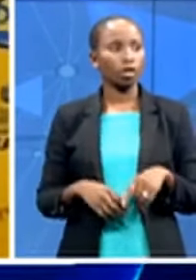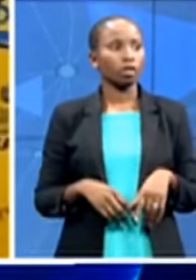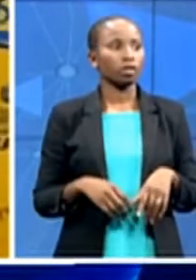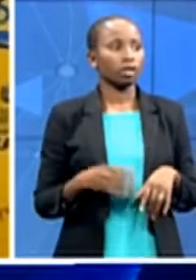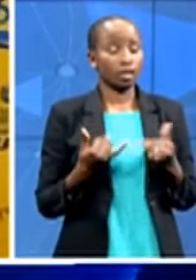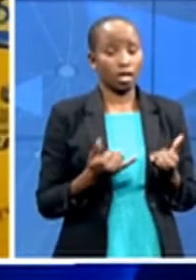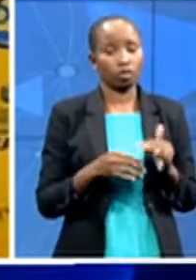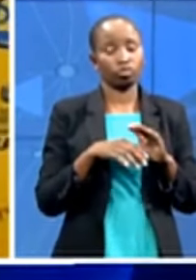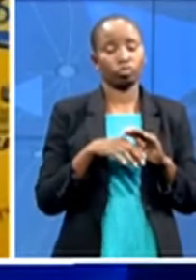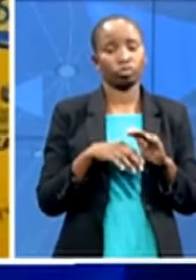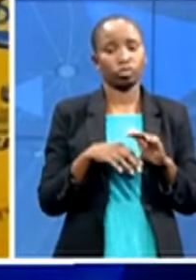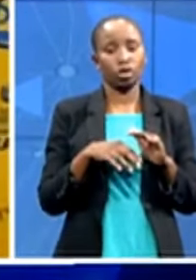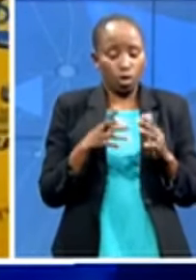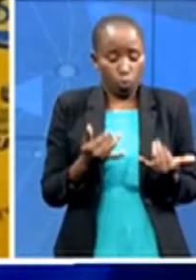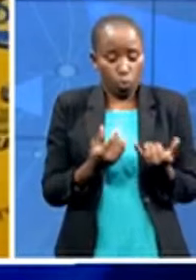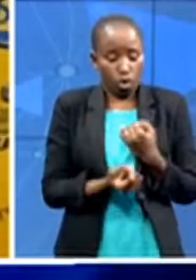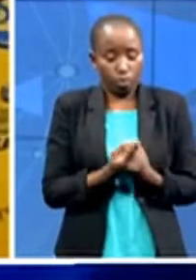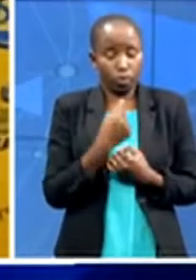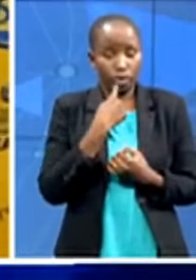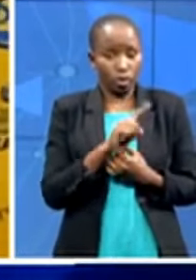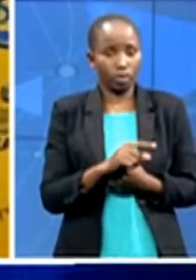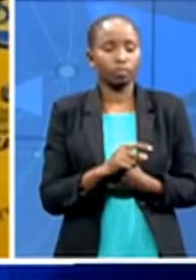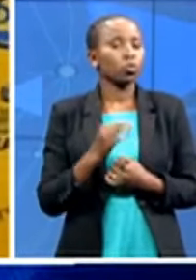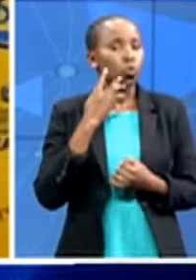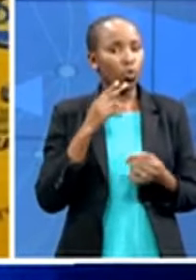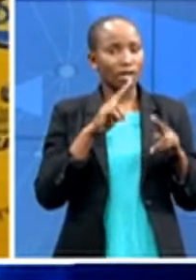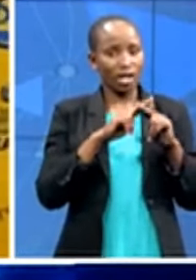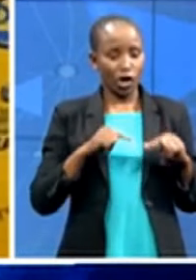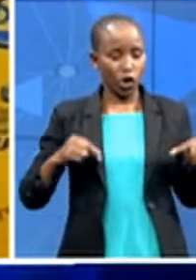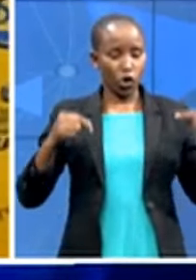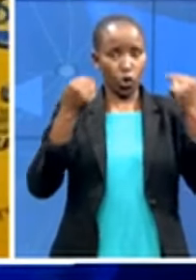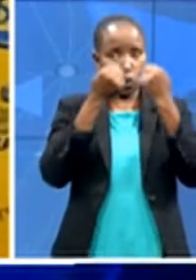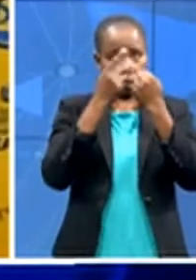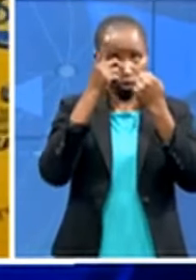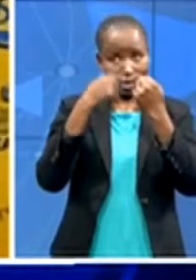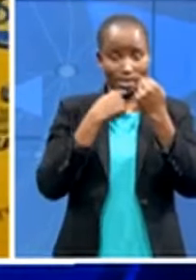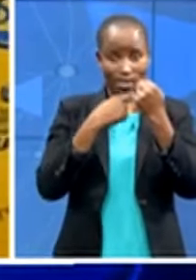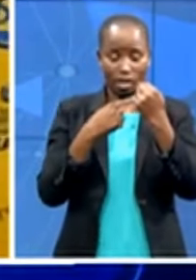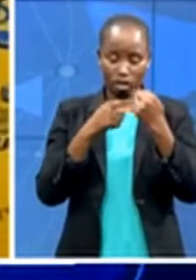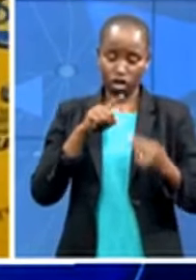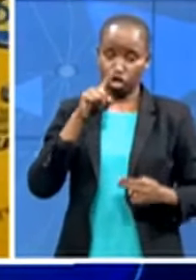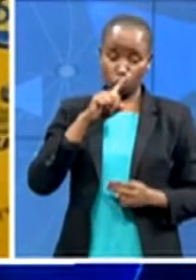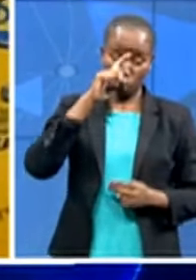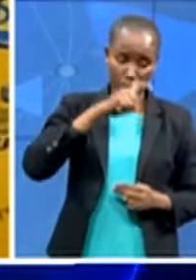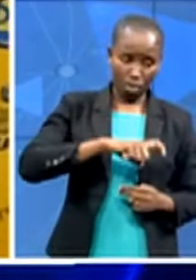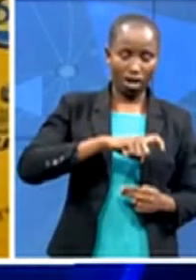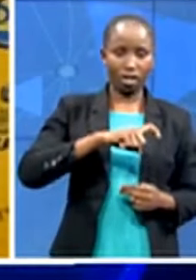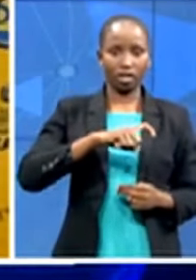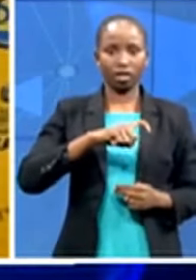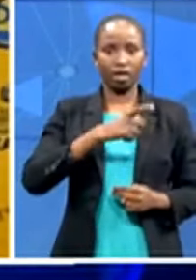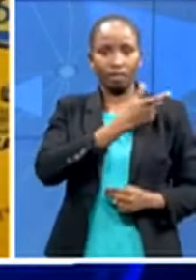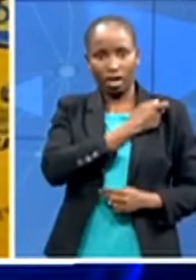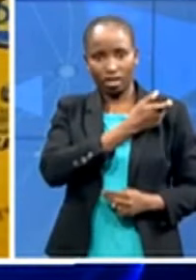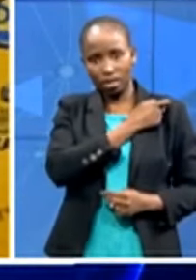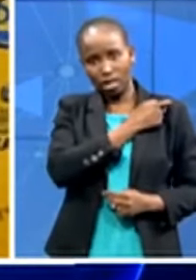when national says you are expected to roll out the vaccination from the beginning we develop